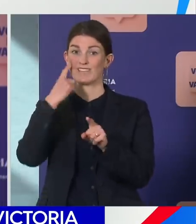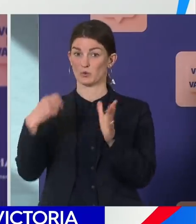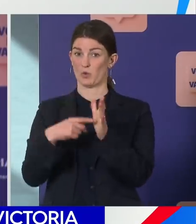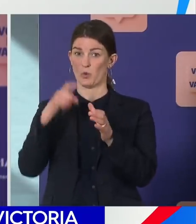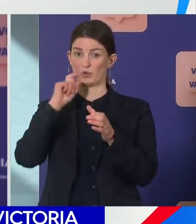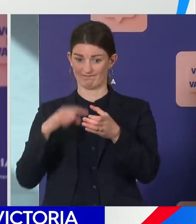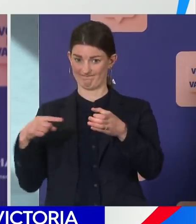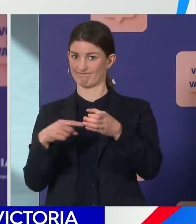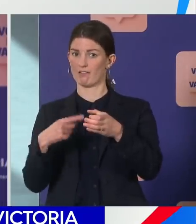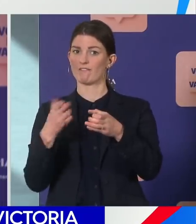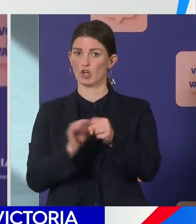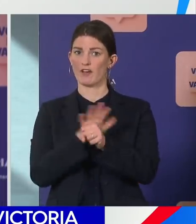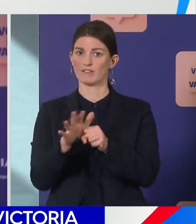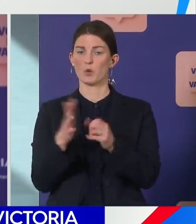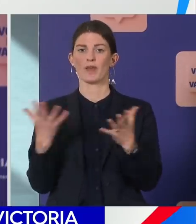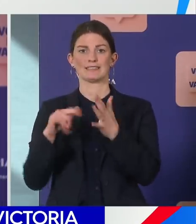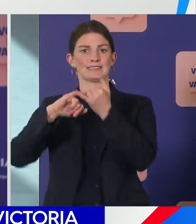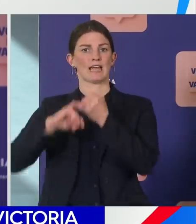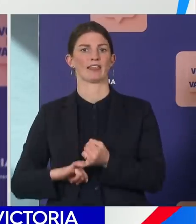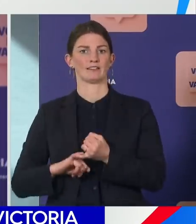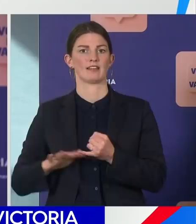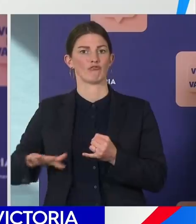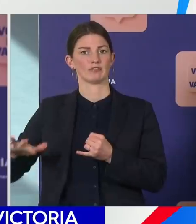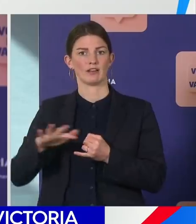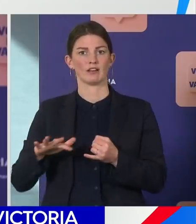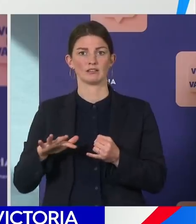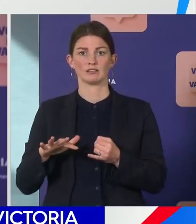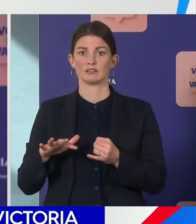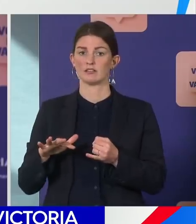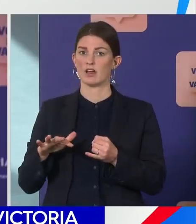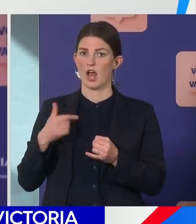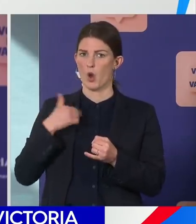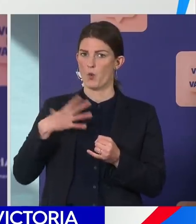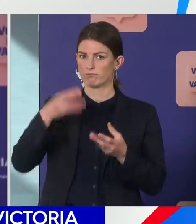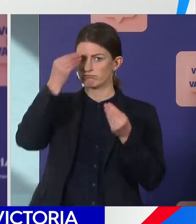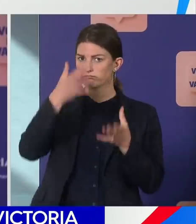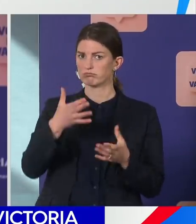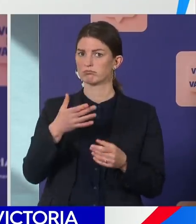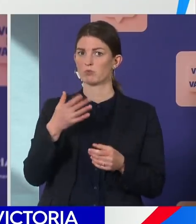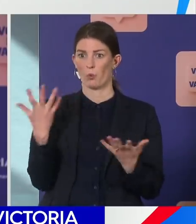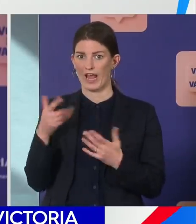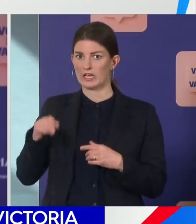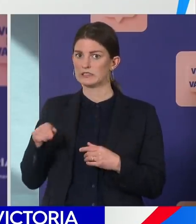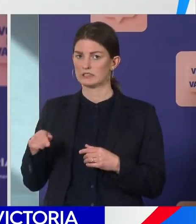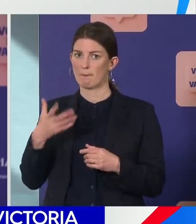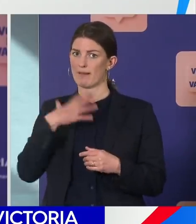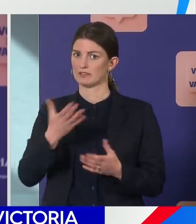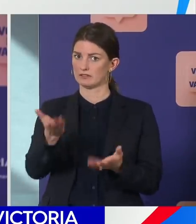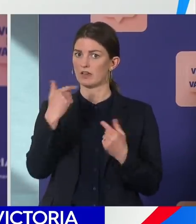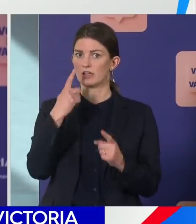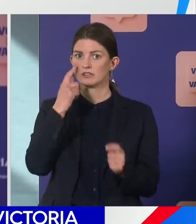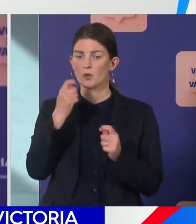in our southern suburbs. In particular, I want to call out the communities around